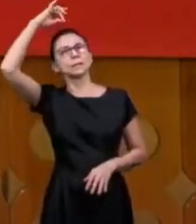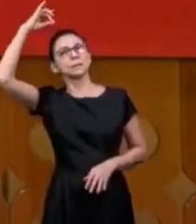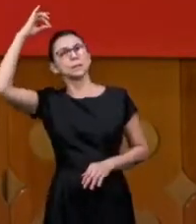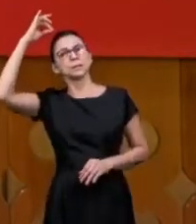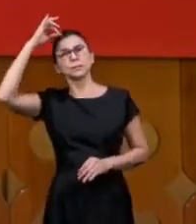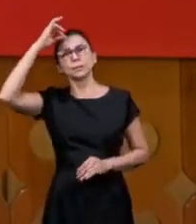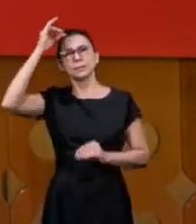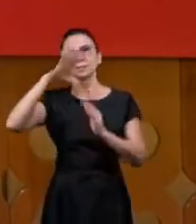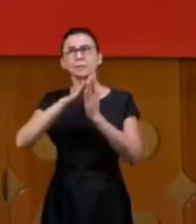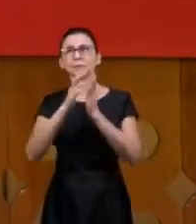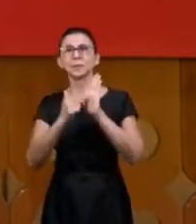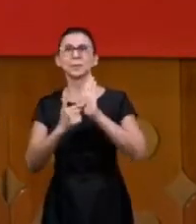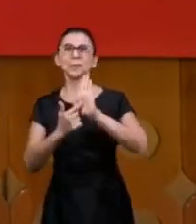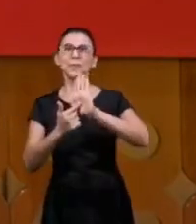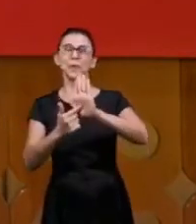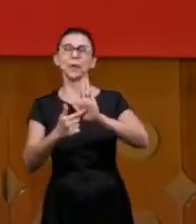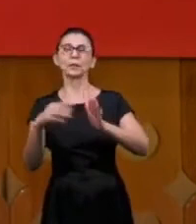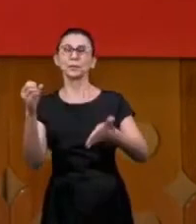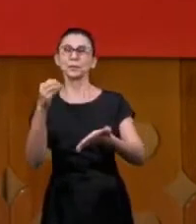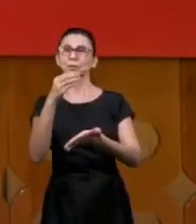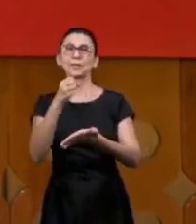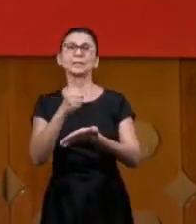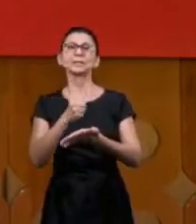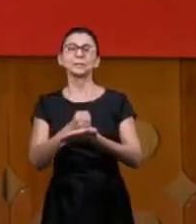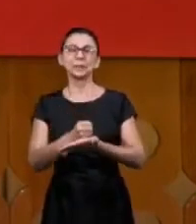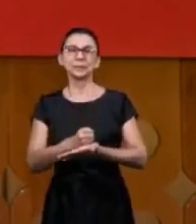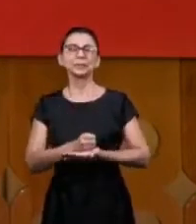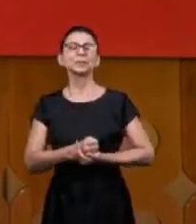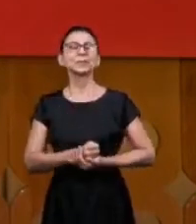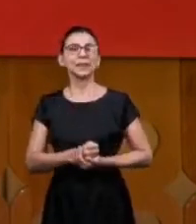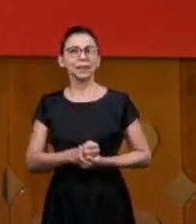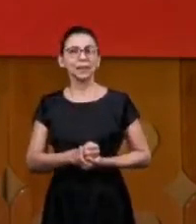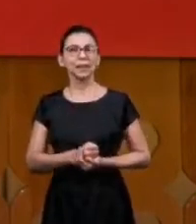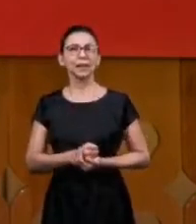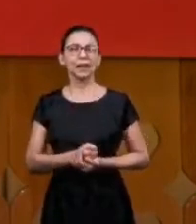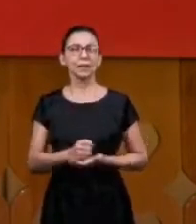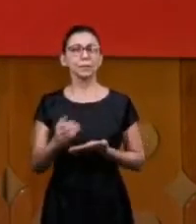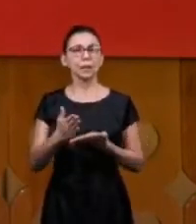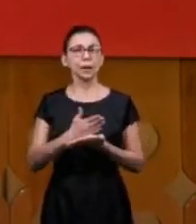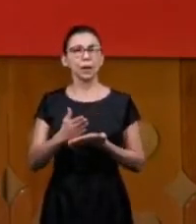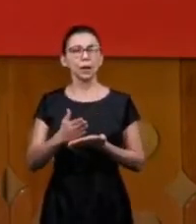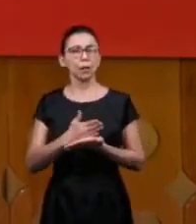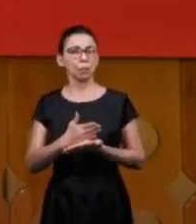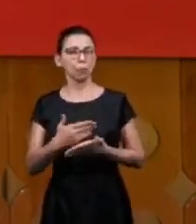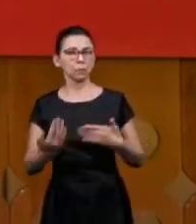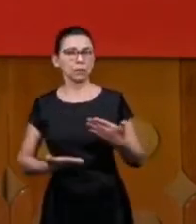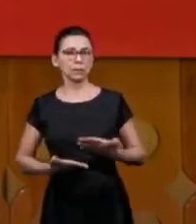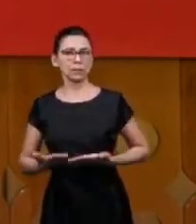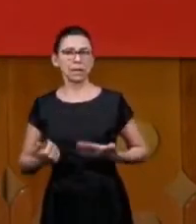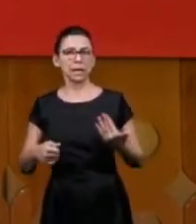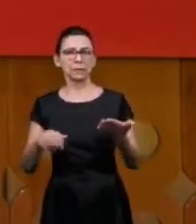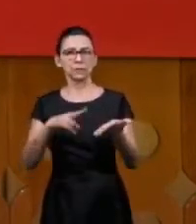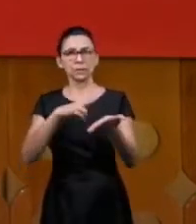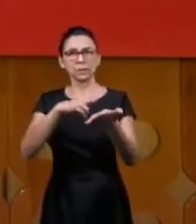that's inserted in the Bible in the New Testament some brothers we receive letters